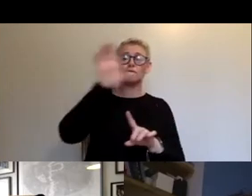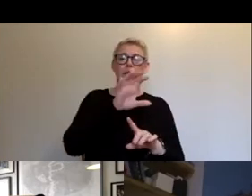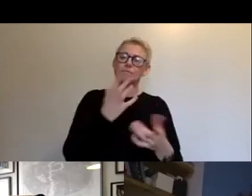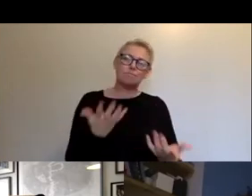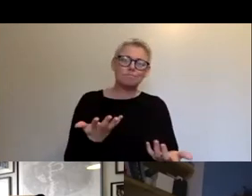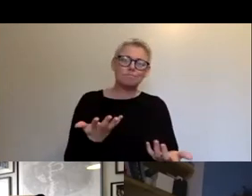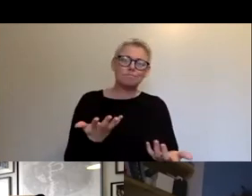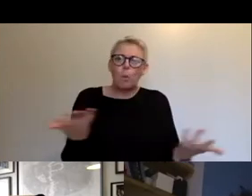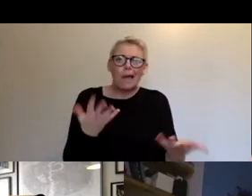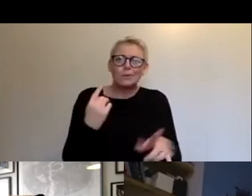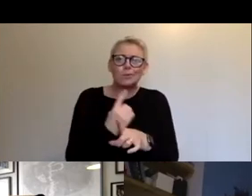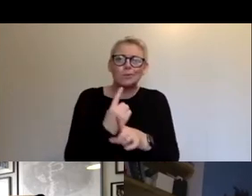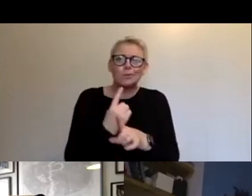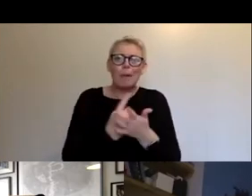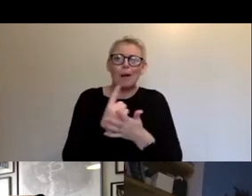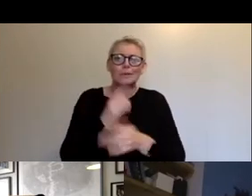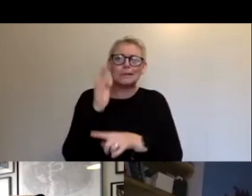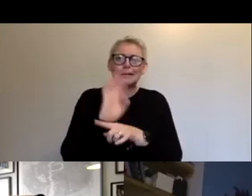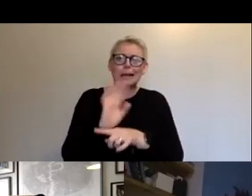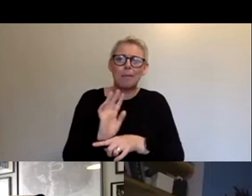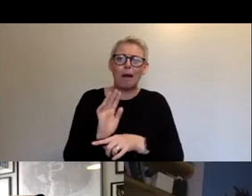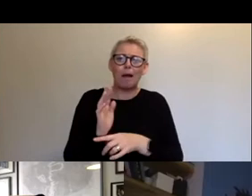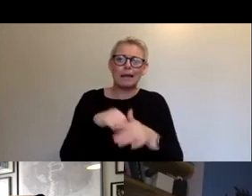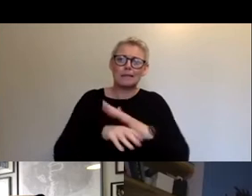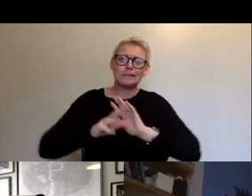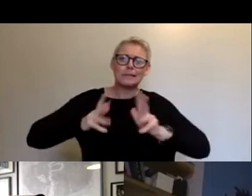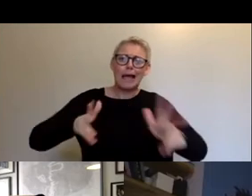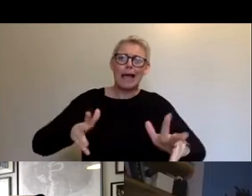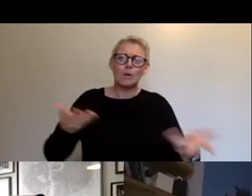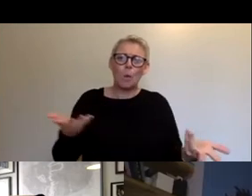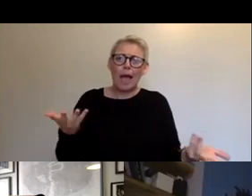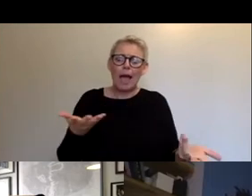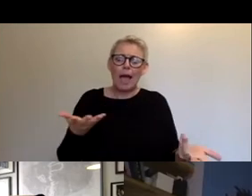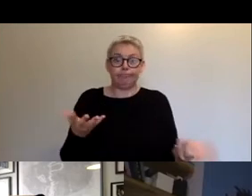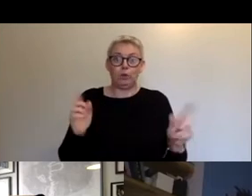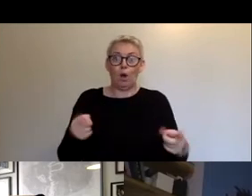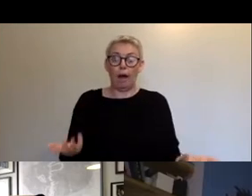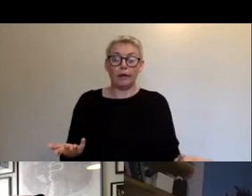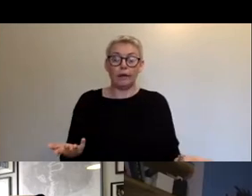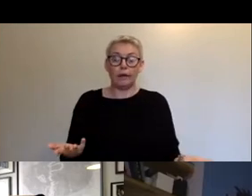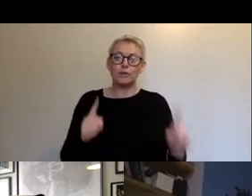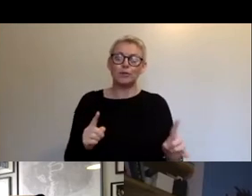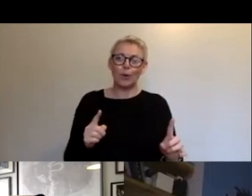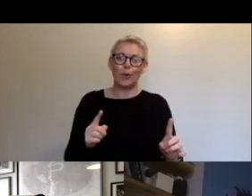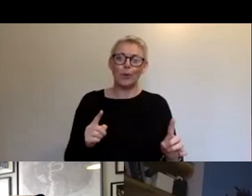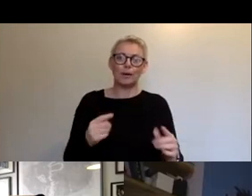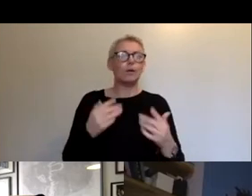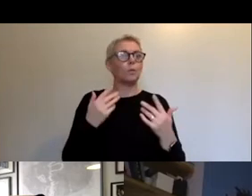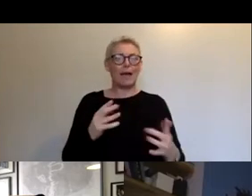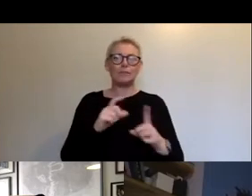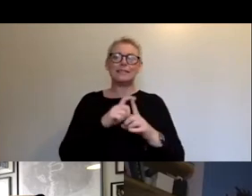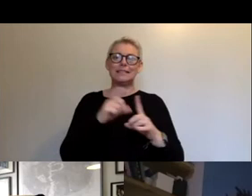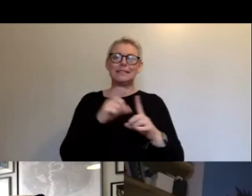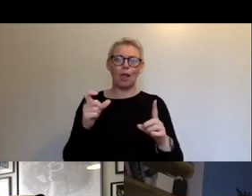in BSL. And that asks us some really interesting questions about why we would go back to only